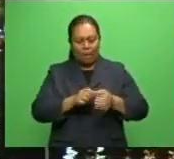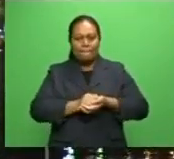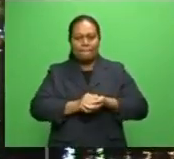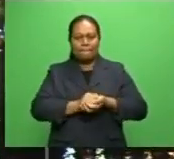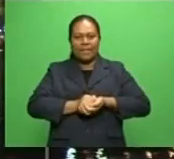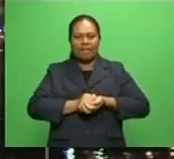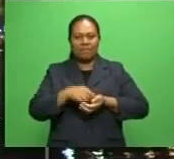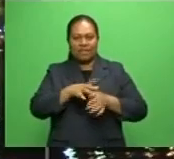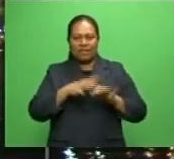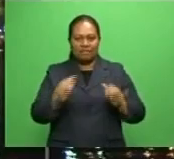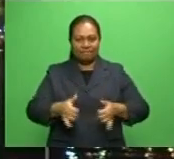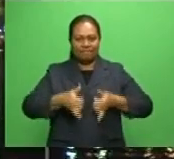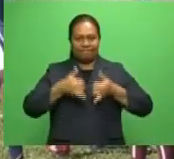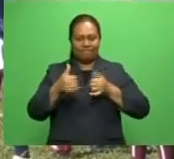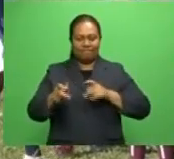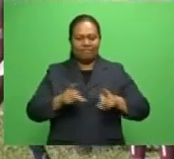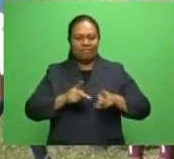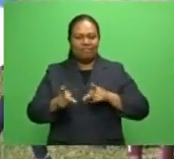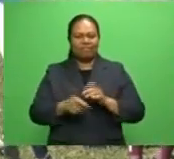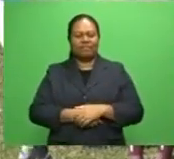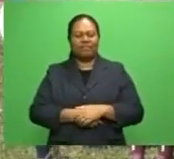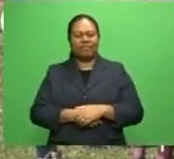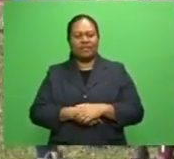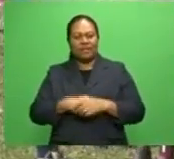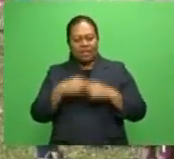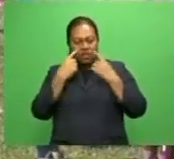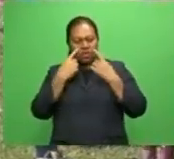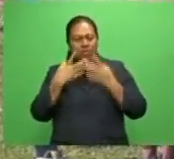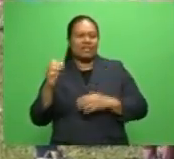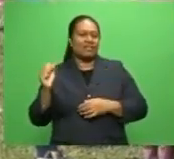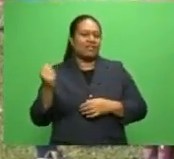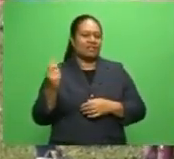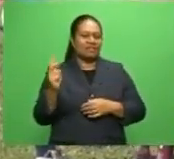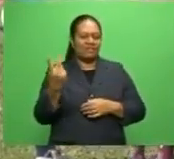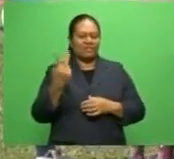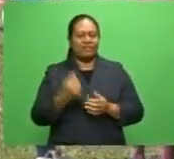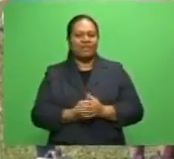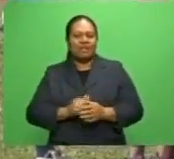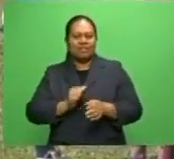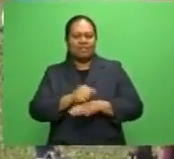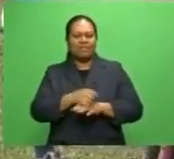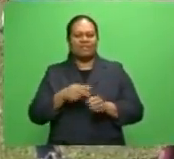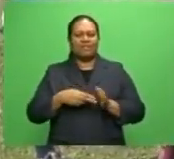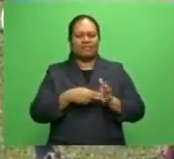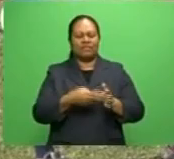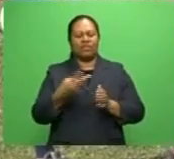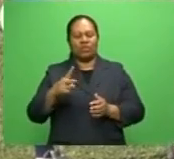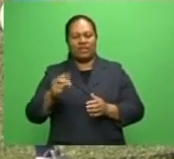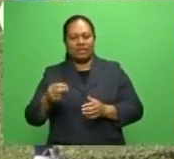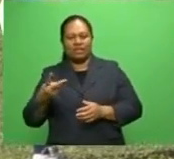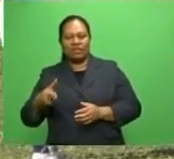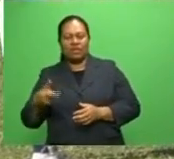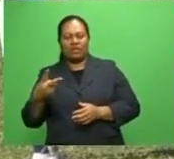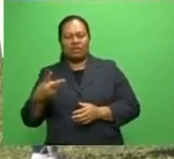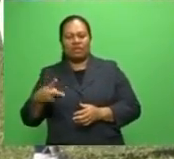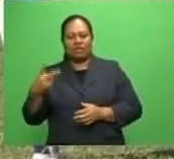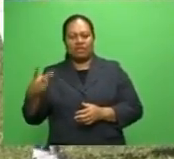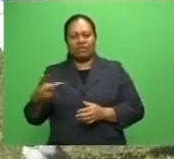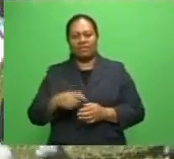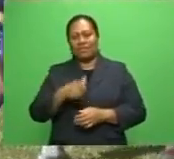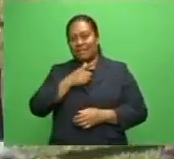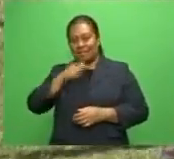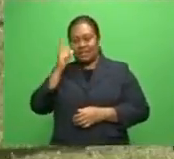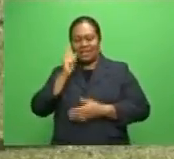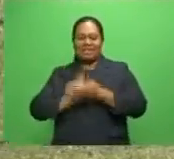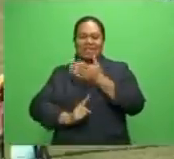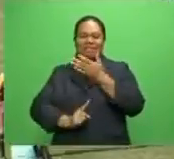Skipper Cup competition. The side secured its second win after edging out Nandi 22-20 at Prince Charles Park yesterday. The